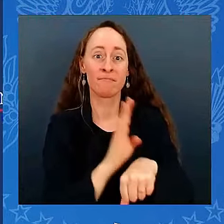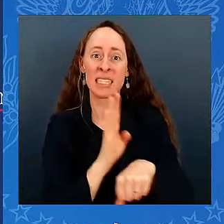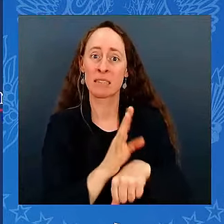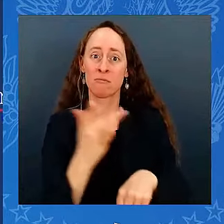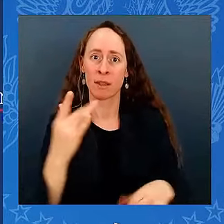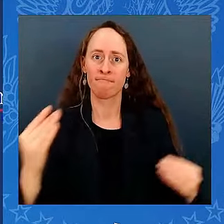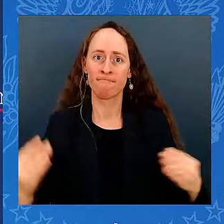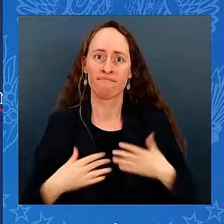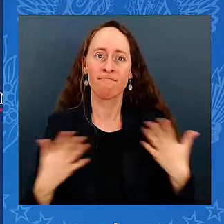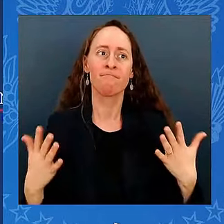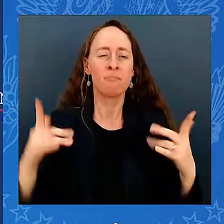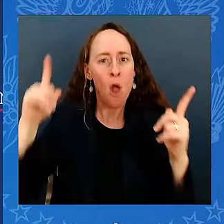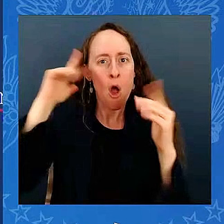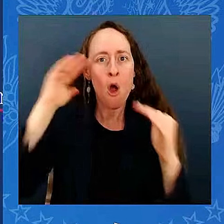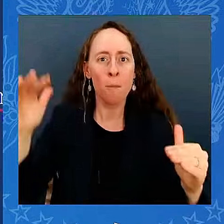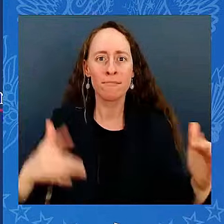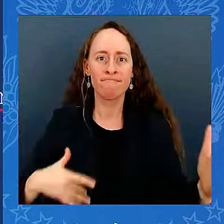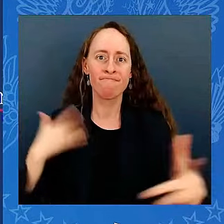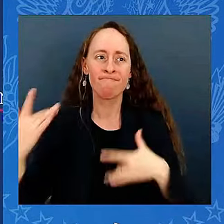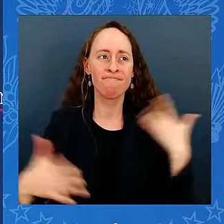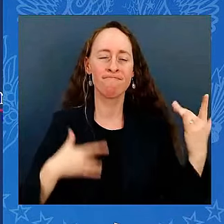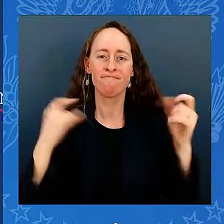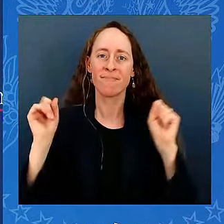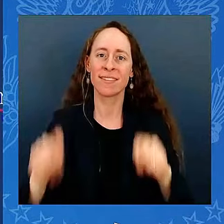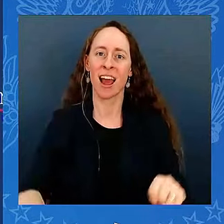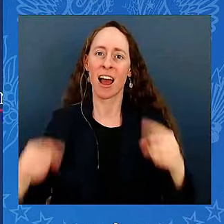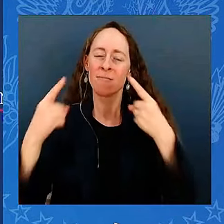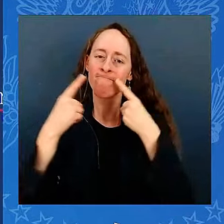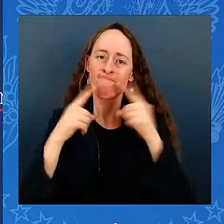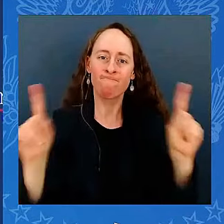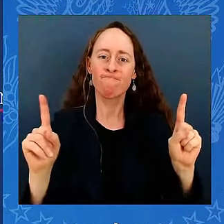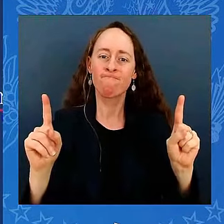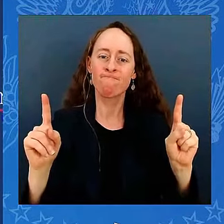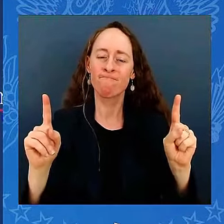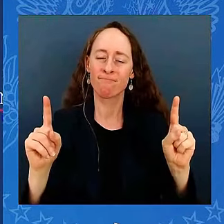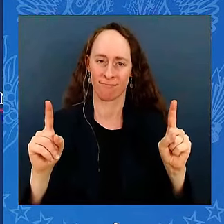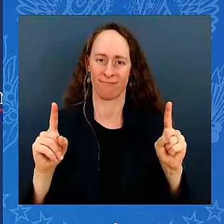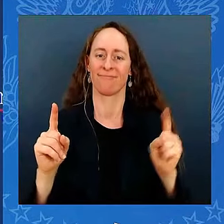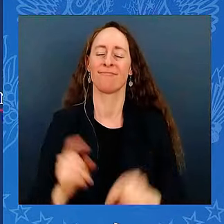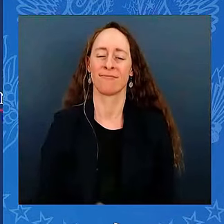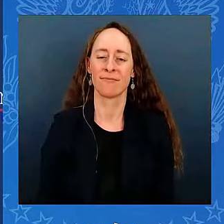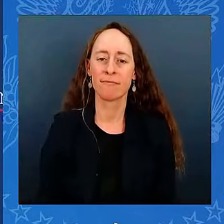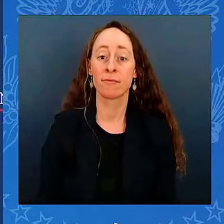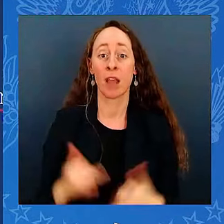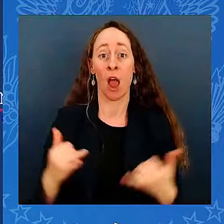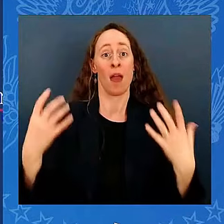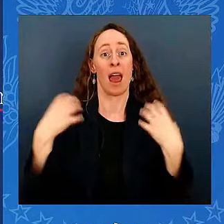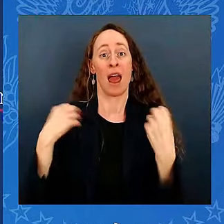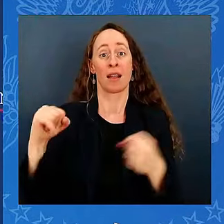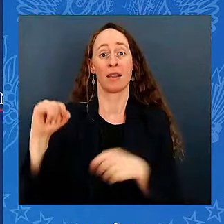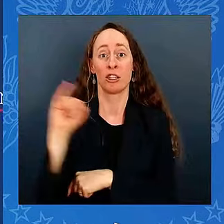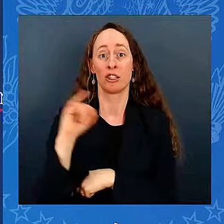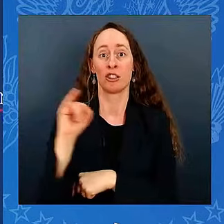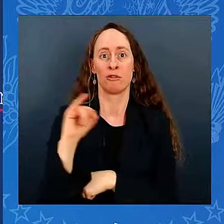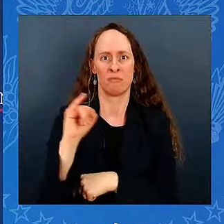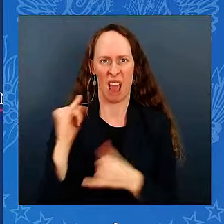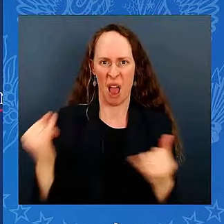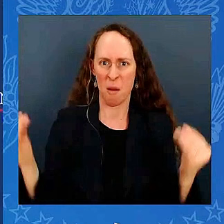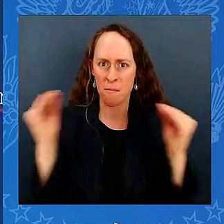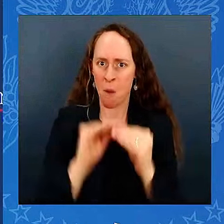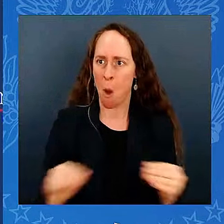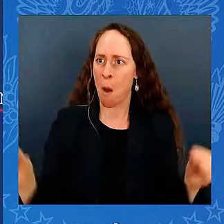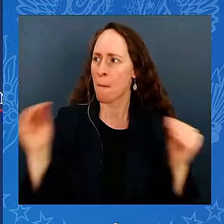More Americans have health insurance than ever before, and I don't think that should be something we should sneeze at. Everyone deserves basic health care.